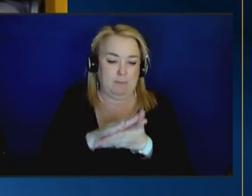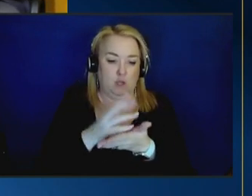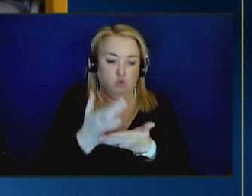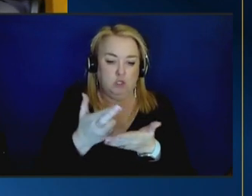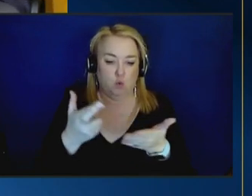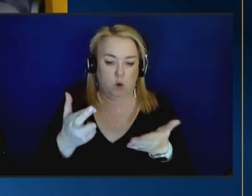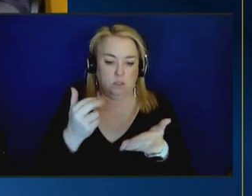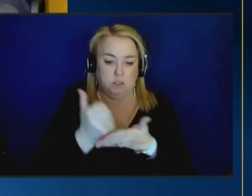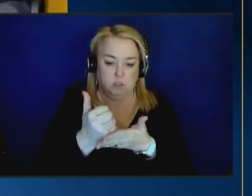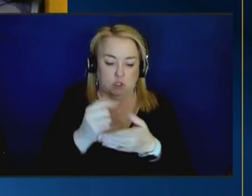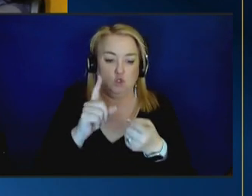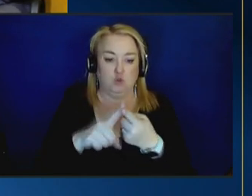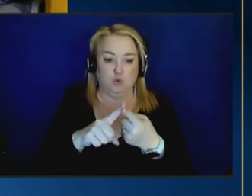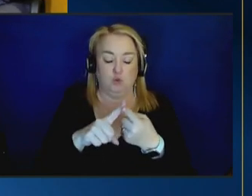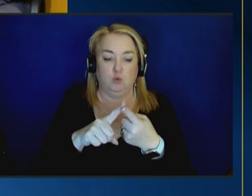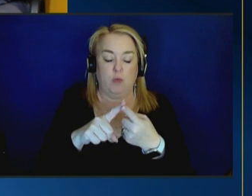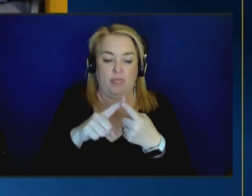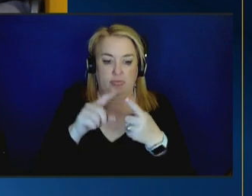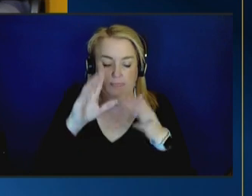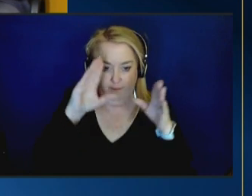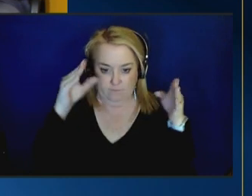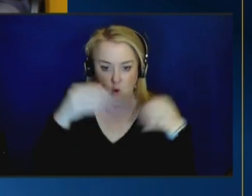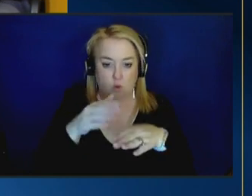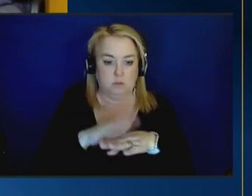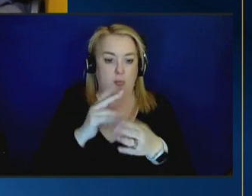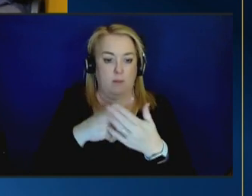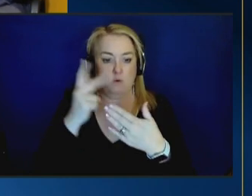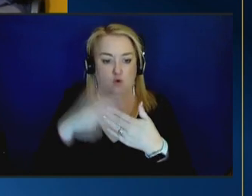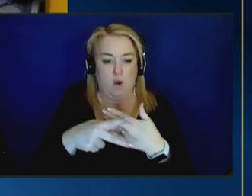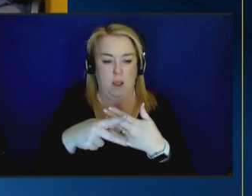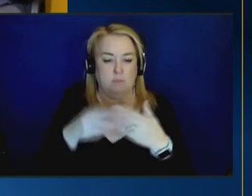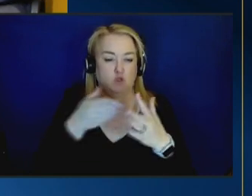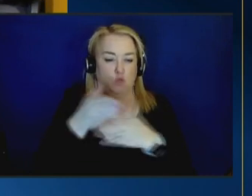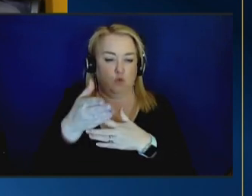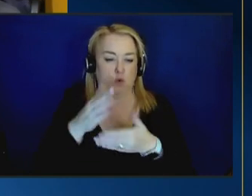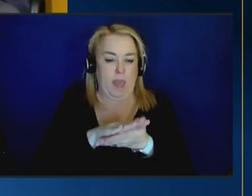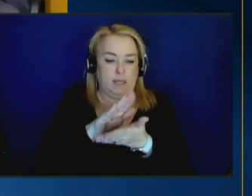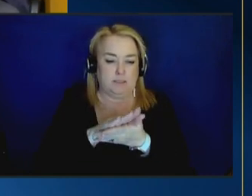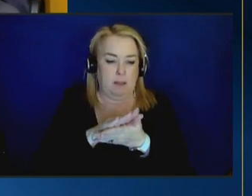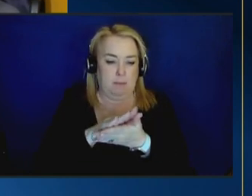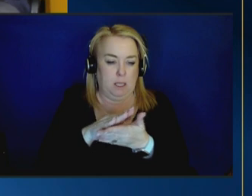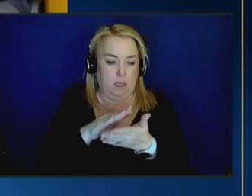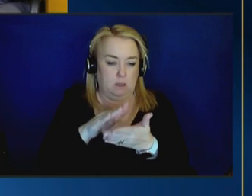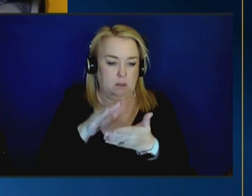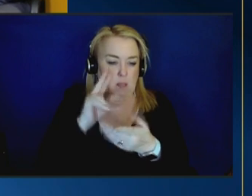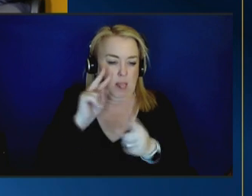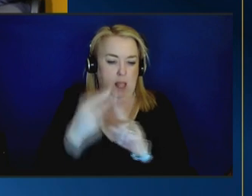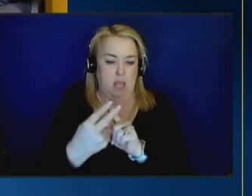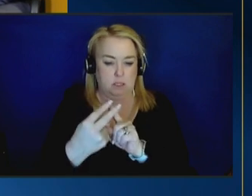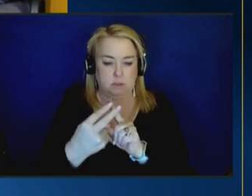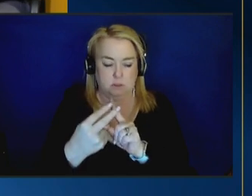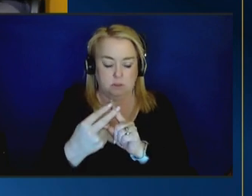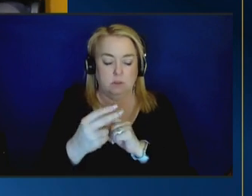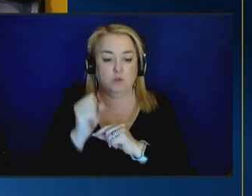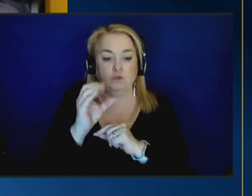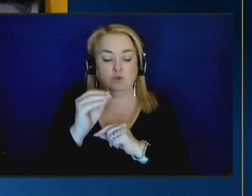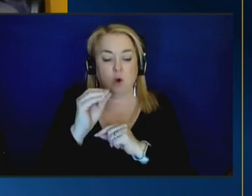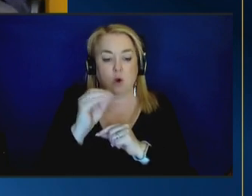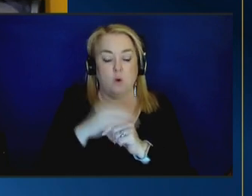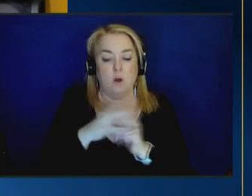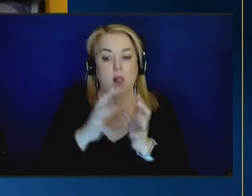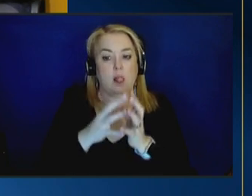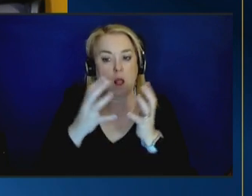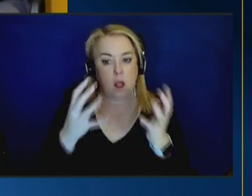intentionally think about our programs as well uh through that lens of uh of sort of cultural adaptation so lots of